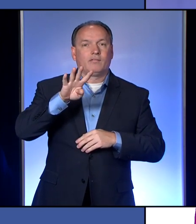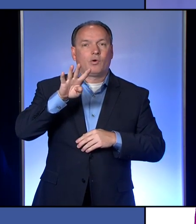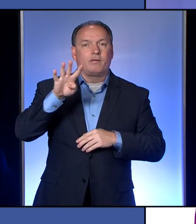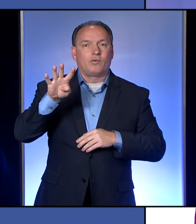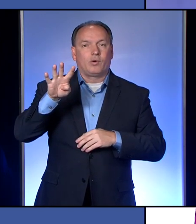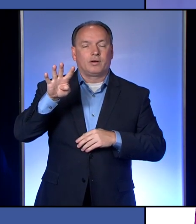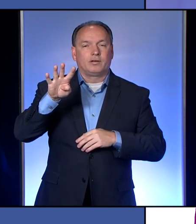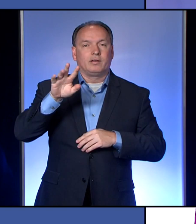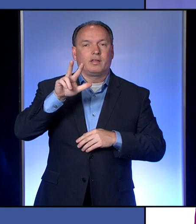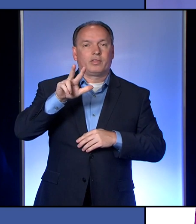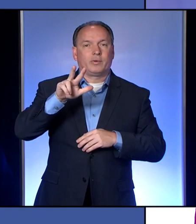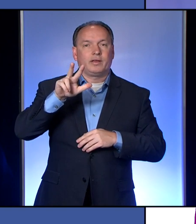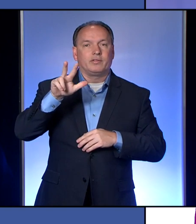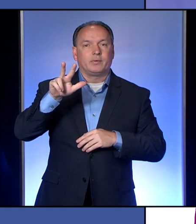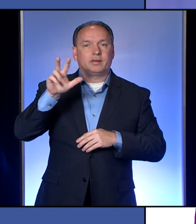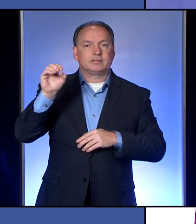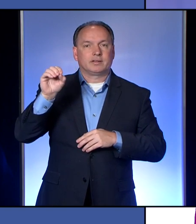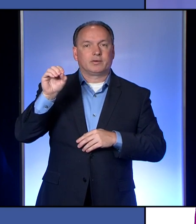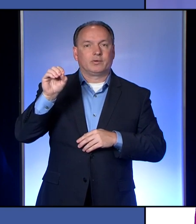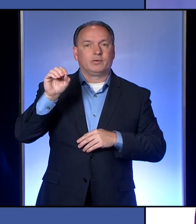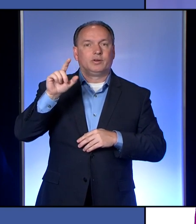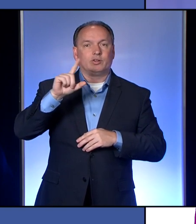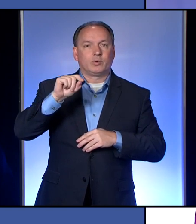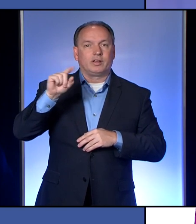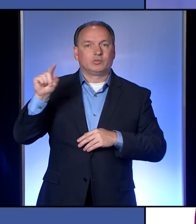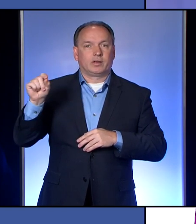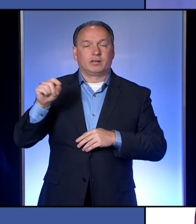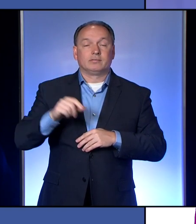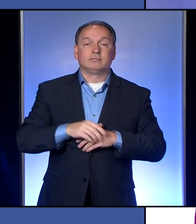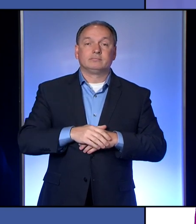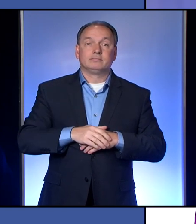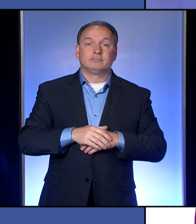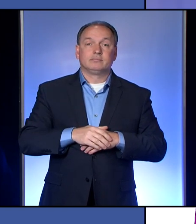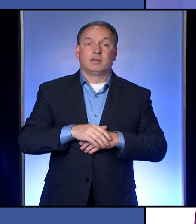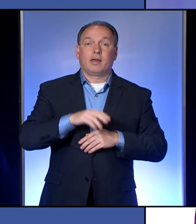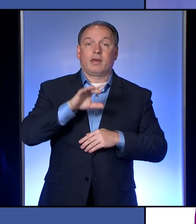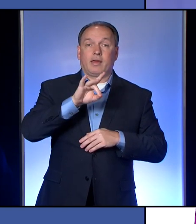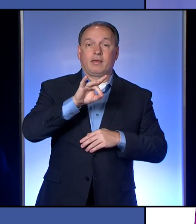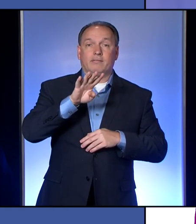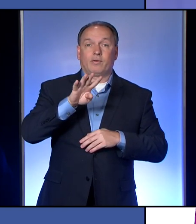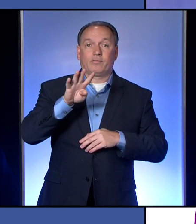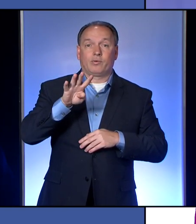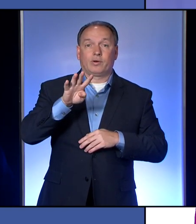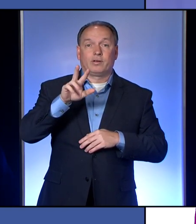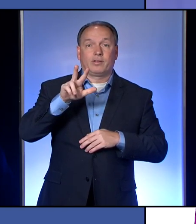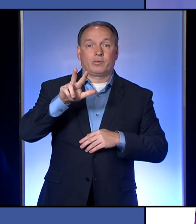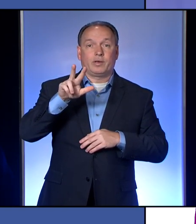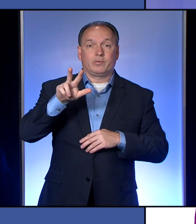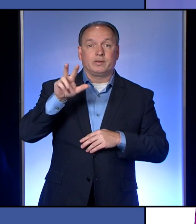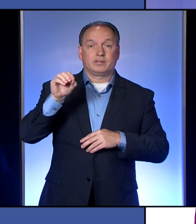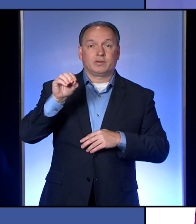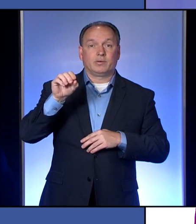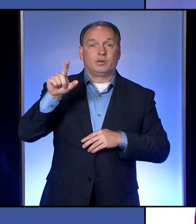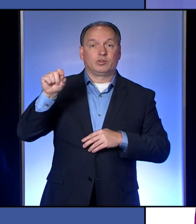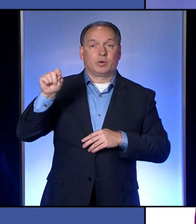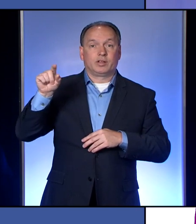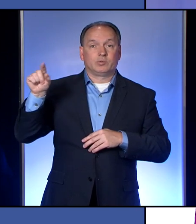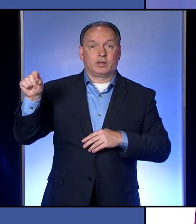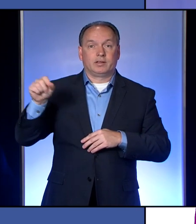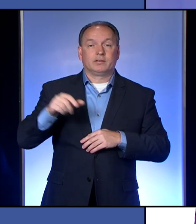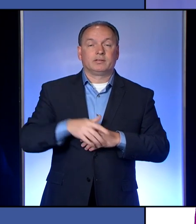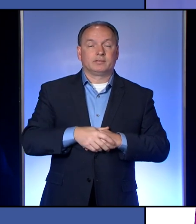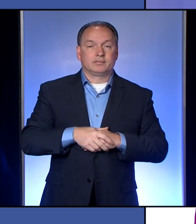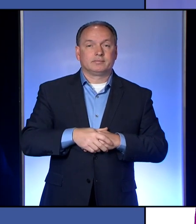-330-2020. That's 844-330-2020.